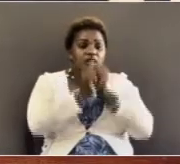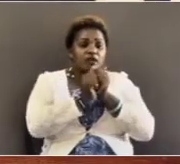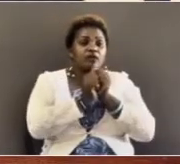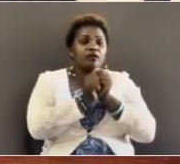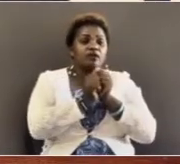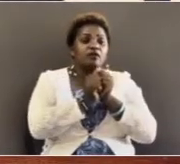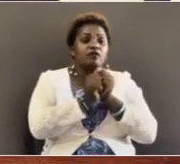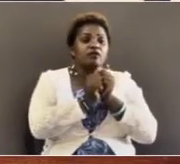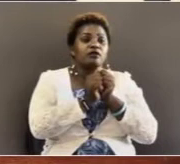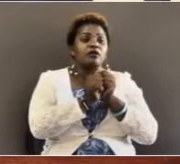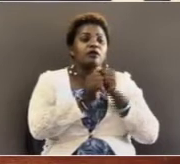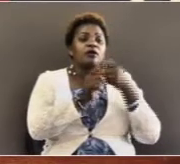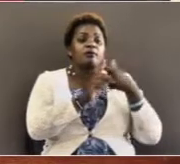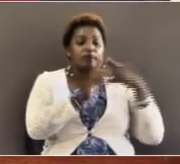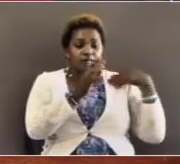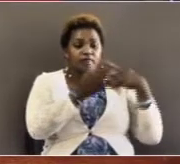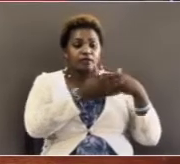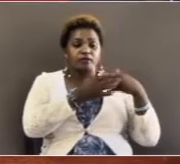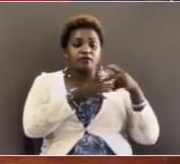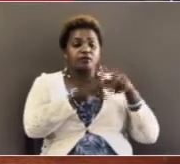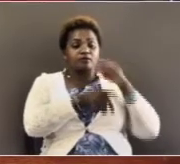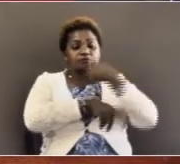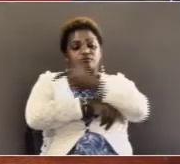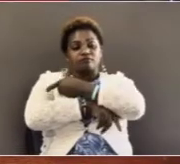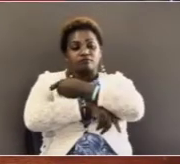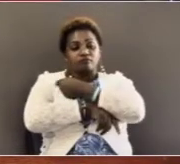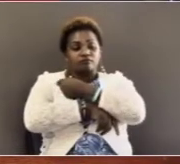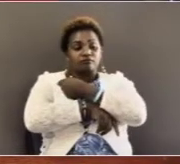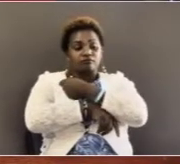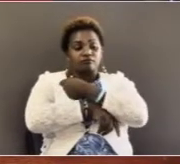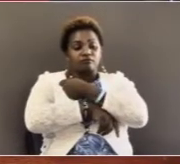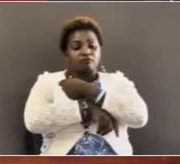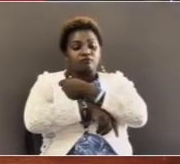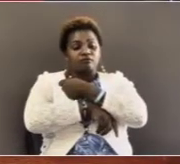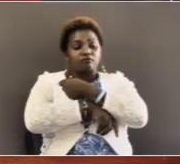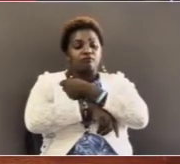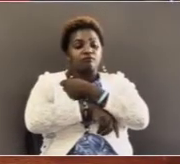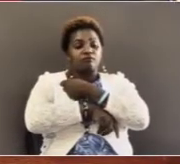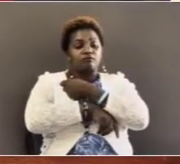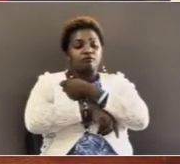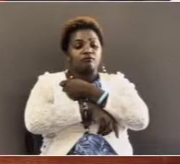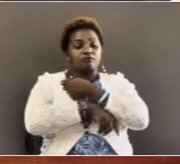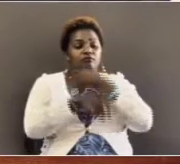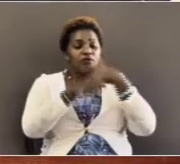but until the same doubters not believing